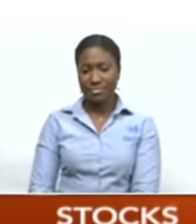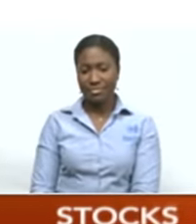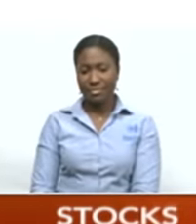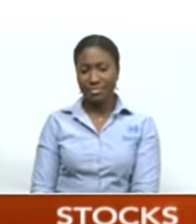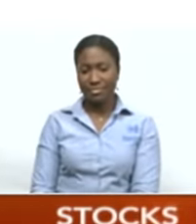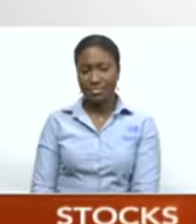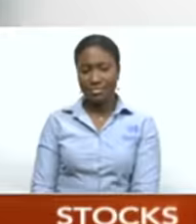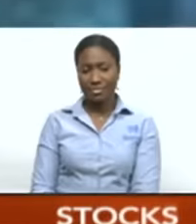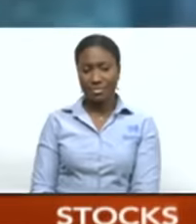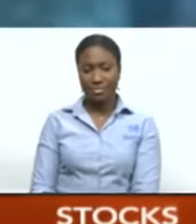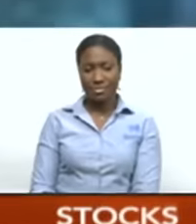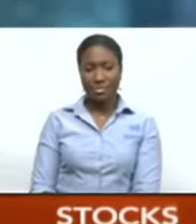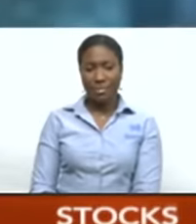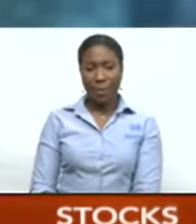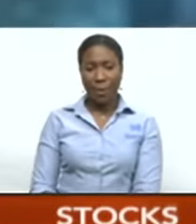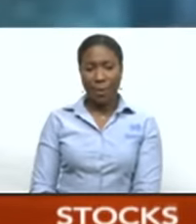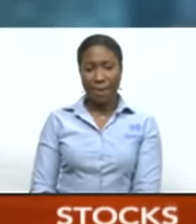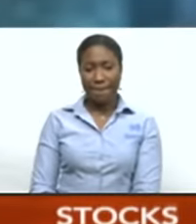pay, done.